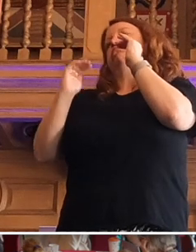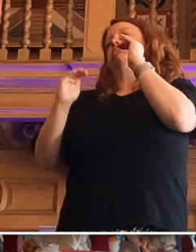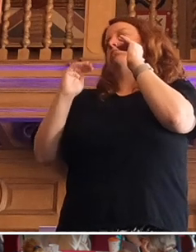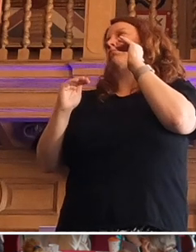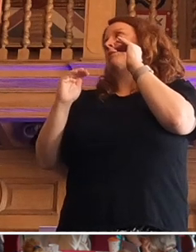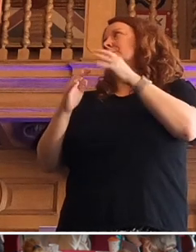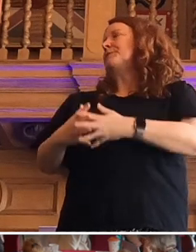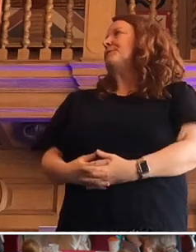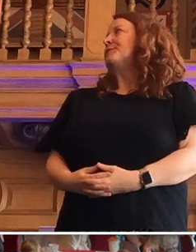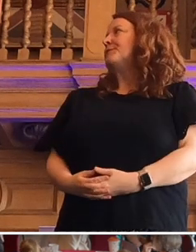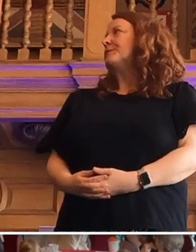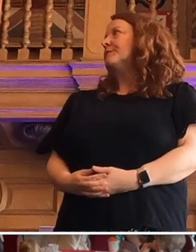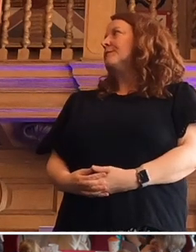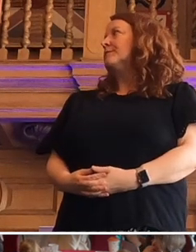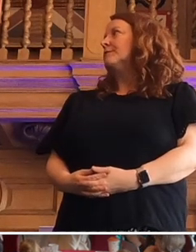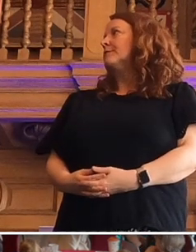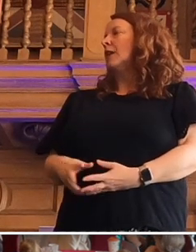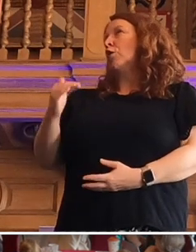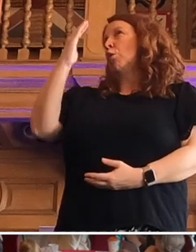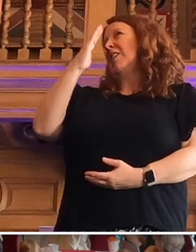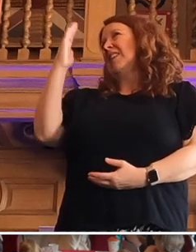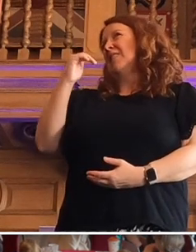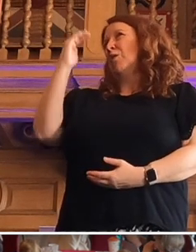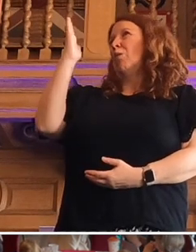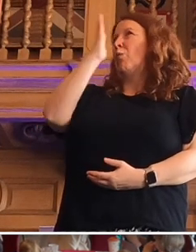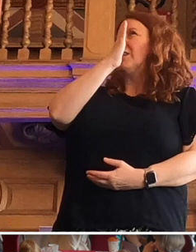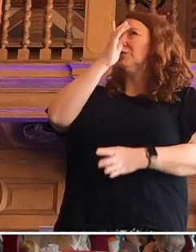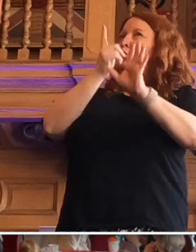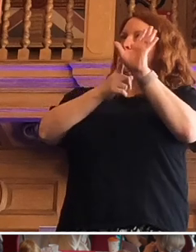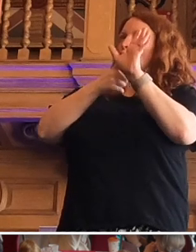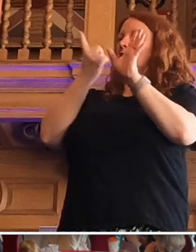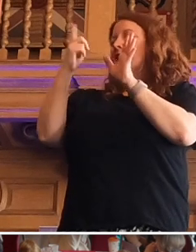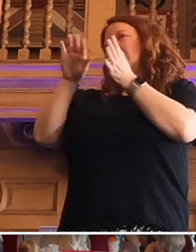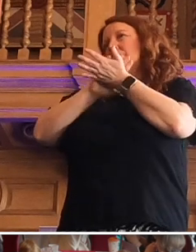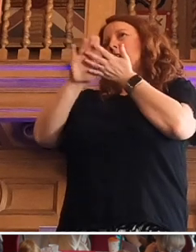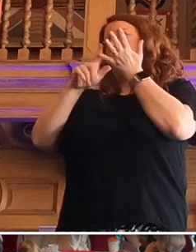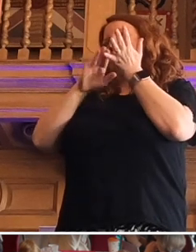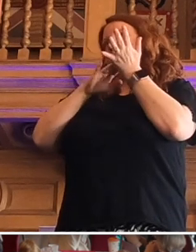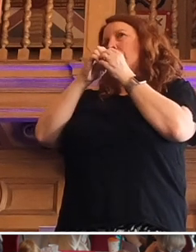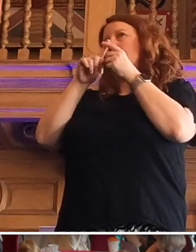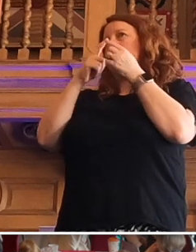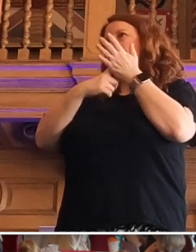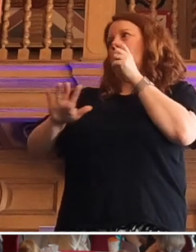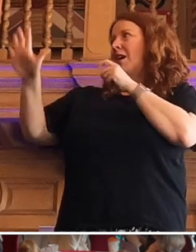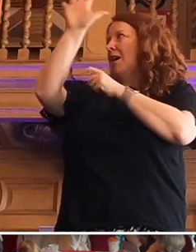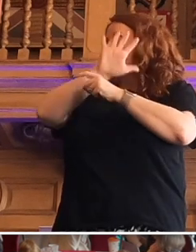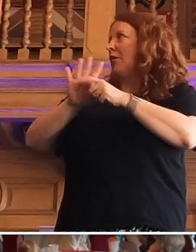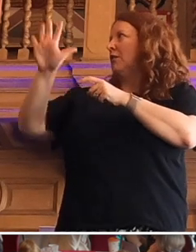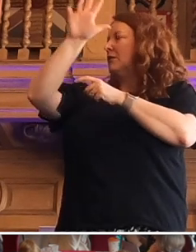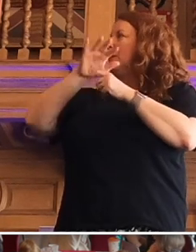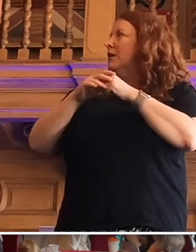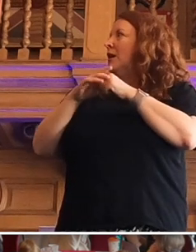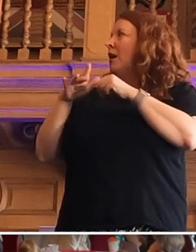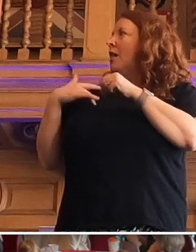living in the northeast, northwest Yorkshire and Humber and the like. And life expectancy